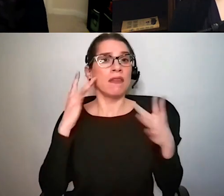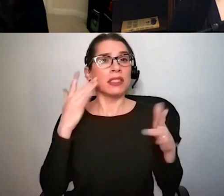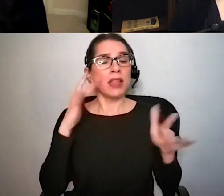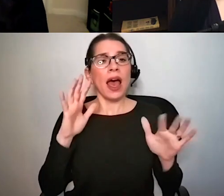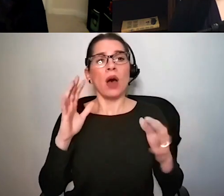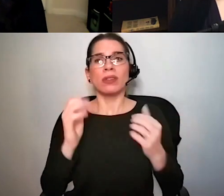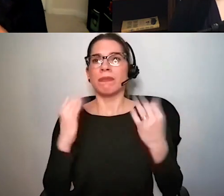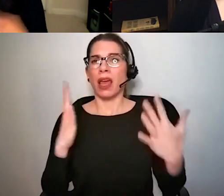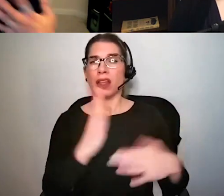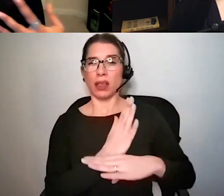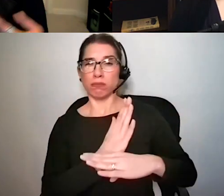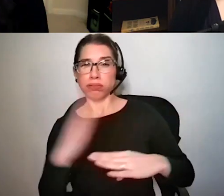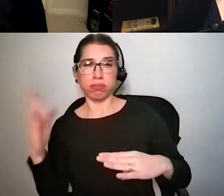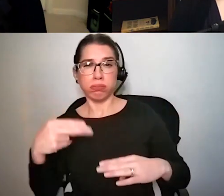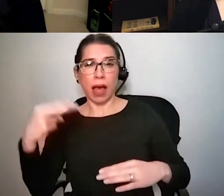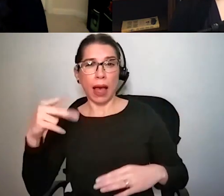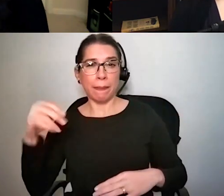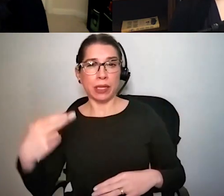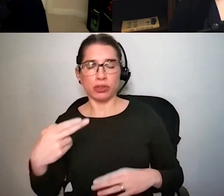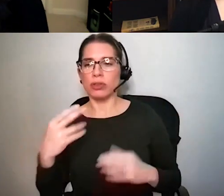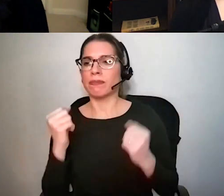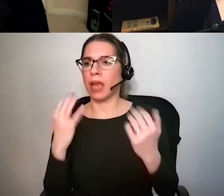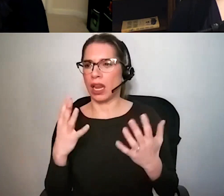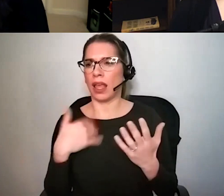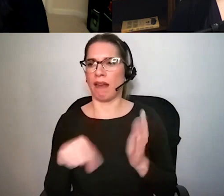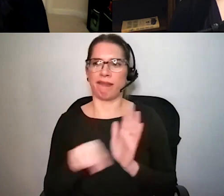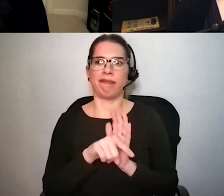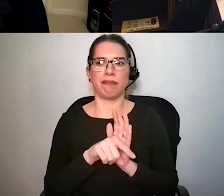range to that kind of aversive experience